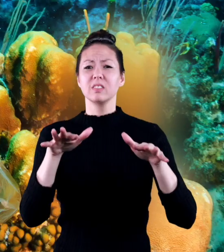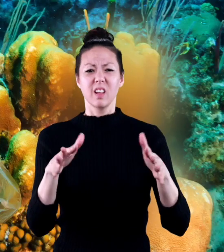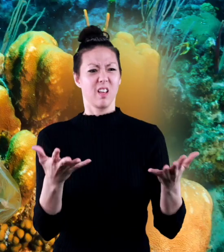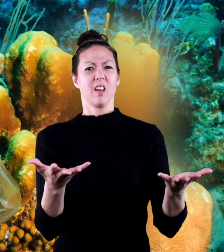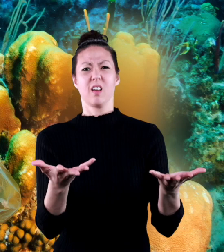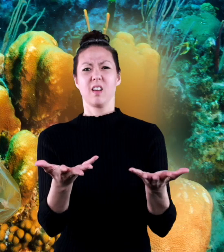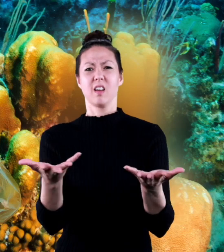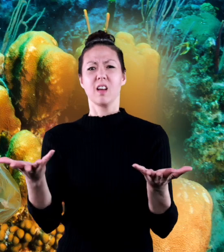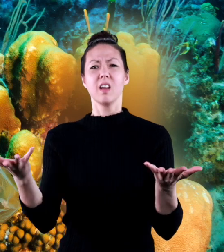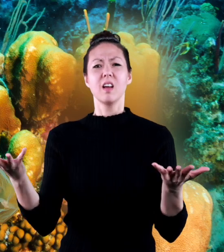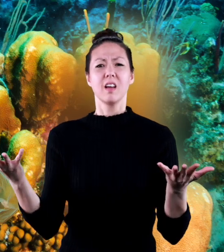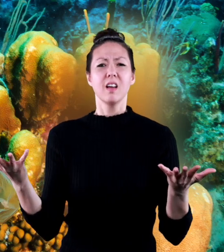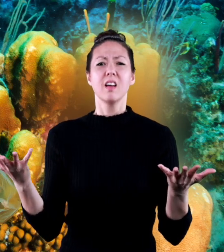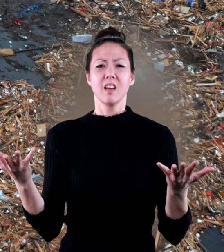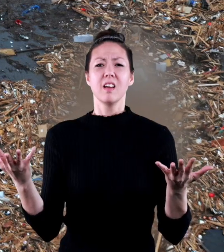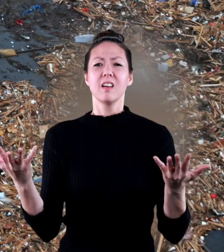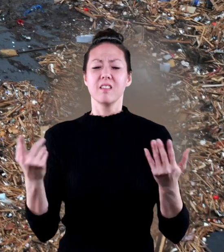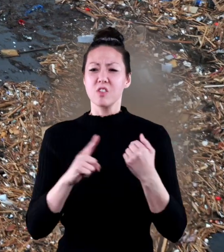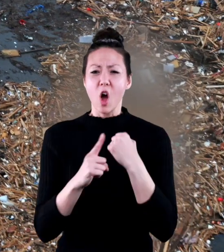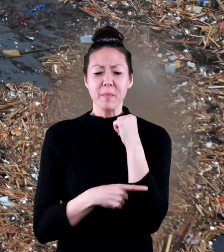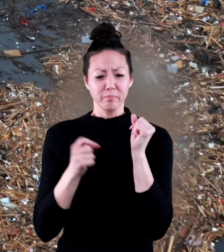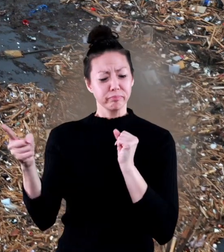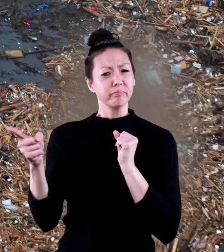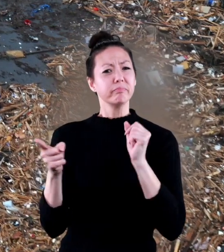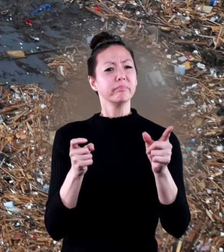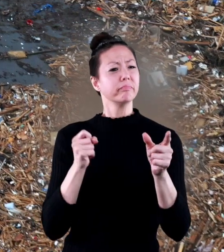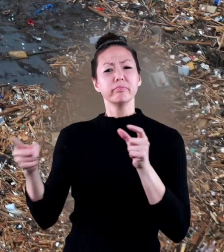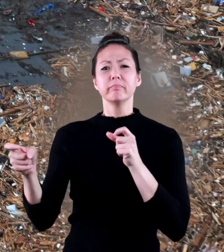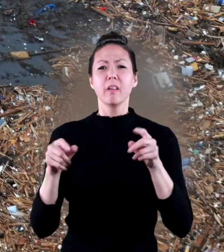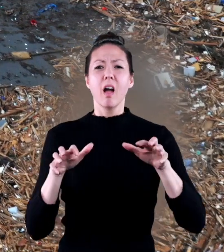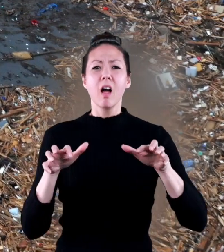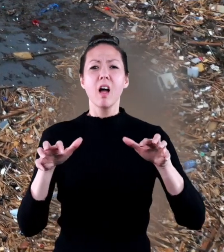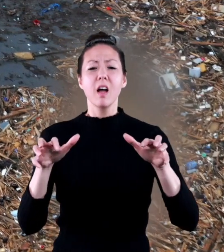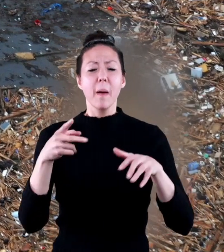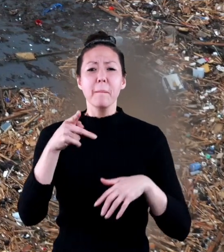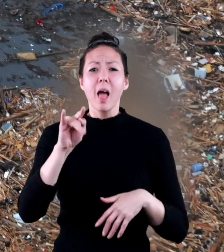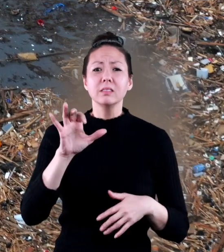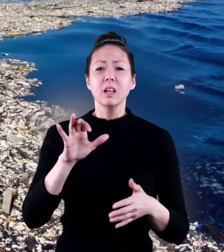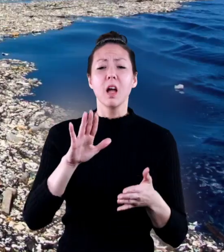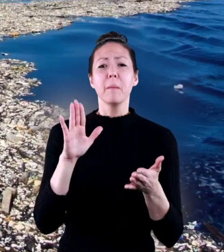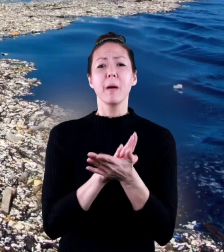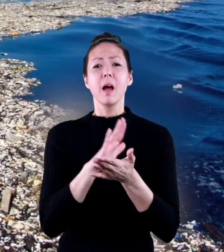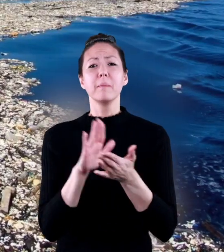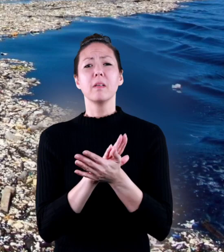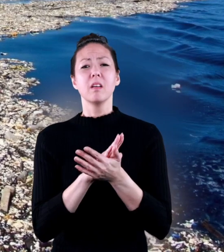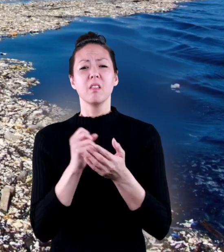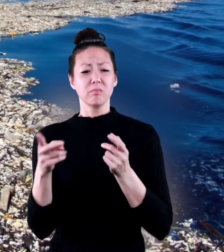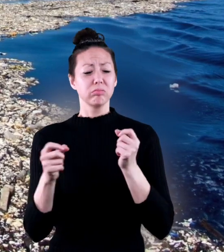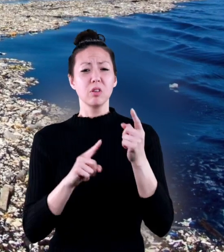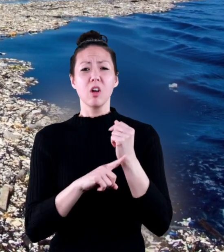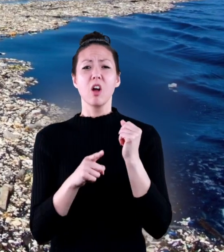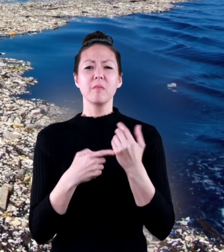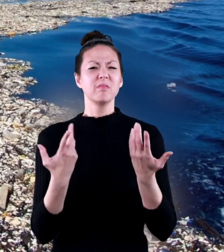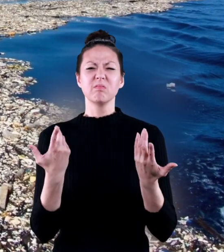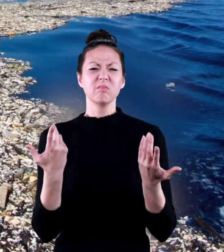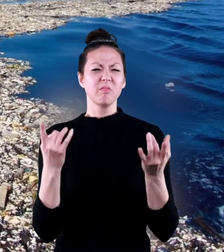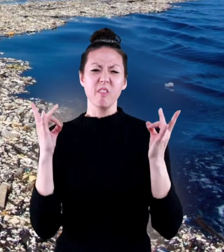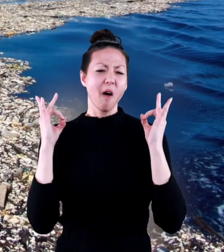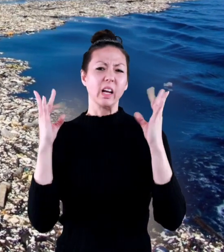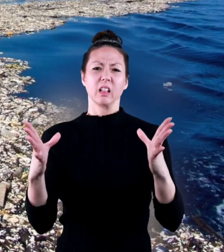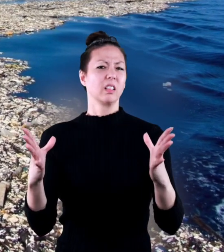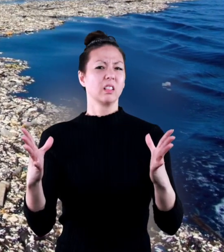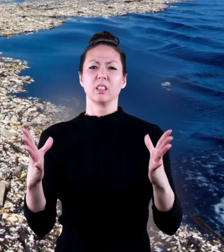oceans we've learned about are becoming more and more polluted with garbage. Plastics and paper and garbage we